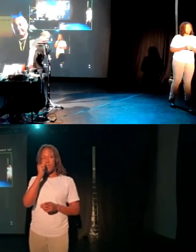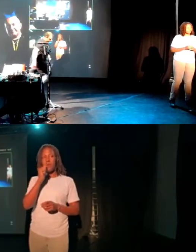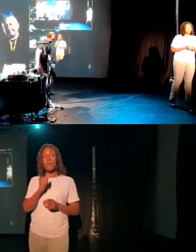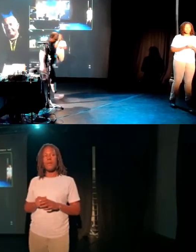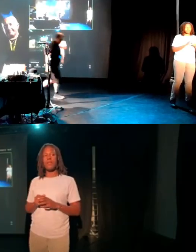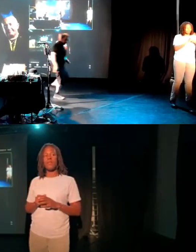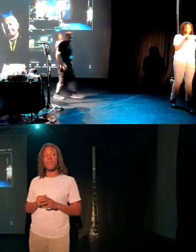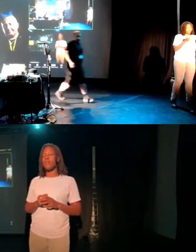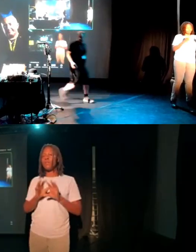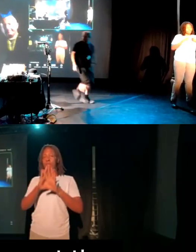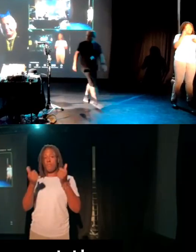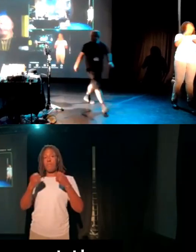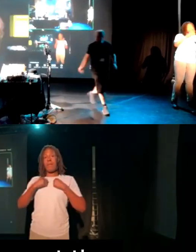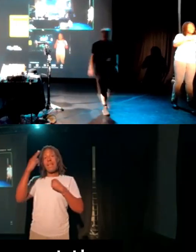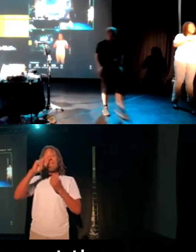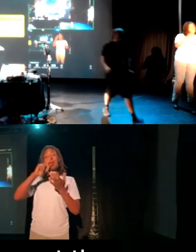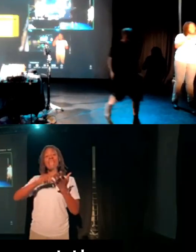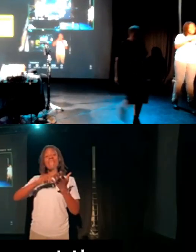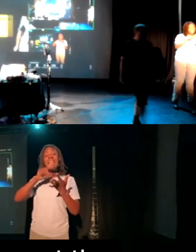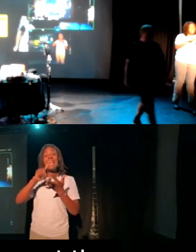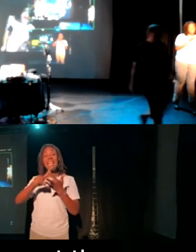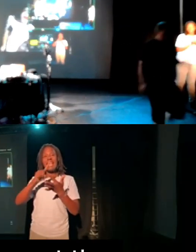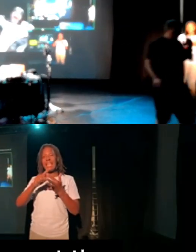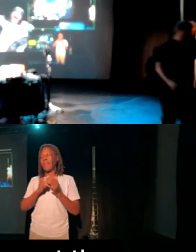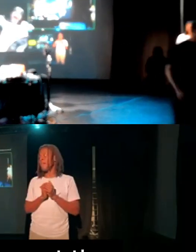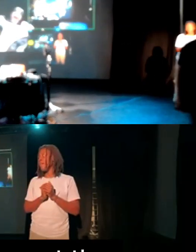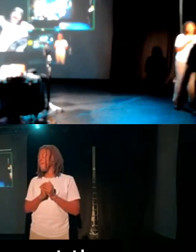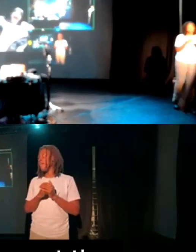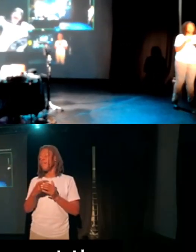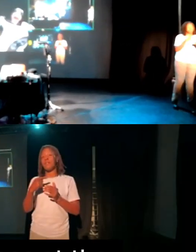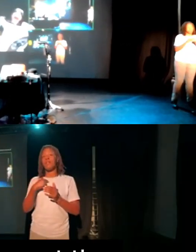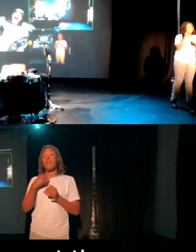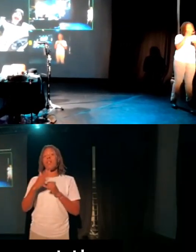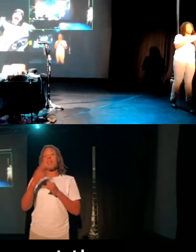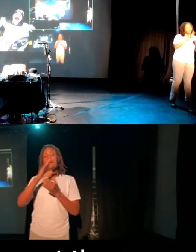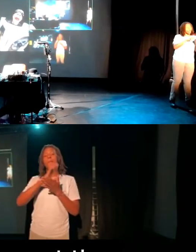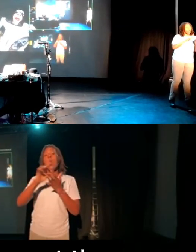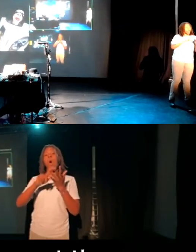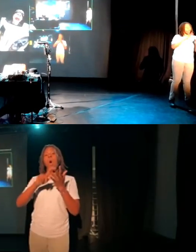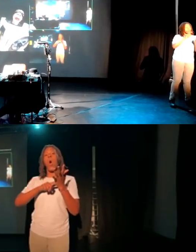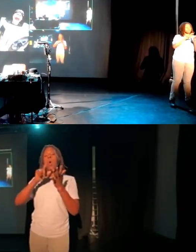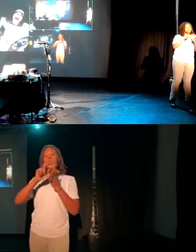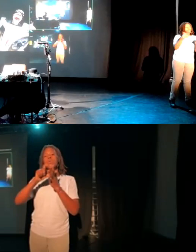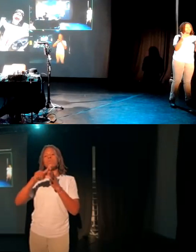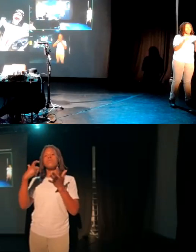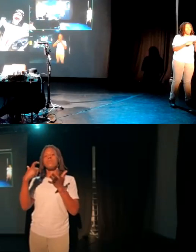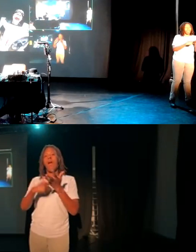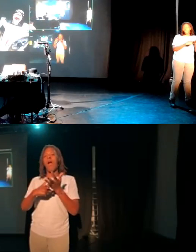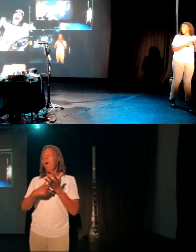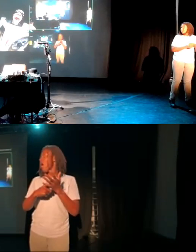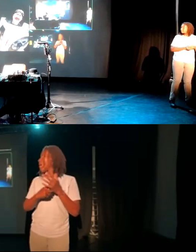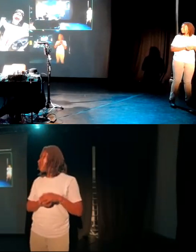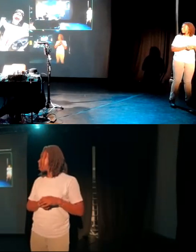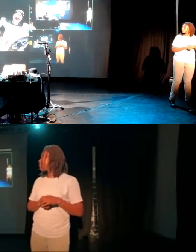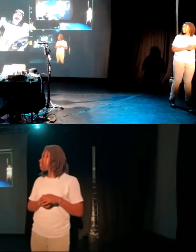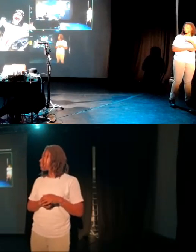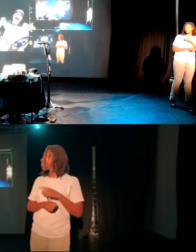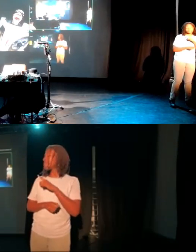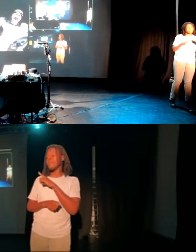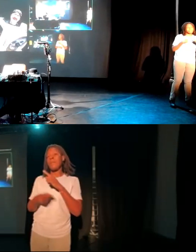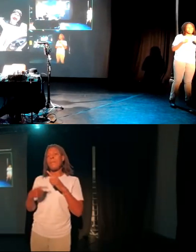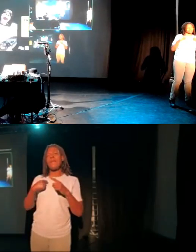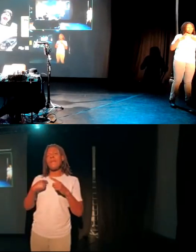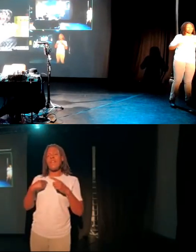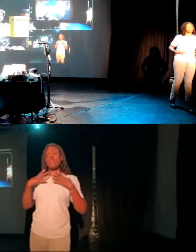Hello, I'm Lee. I am Lee Holder at work and Lee Chaos at play. That's me dressed as a train. We're going to move on very